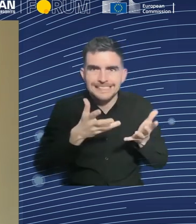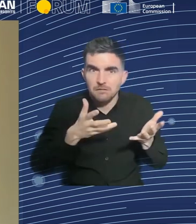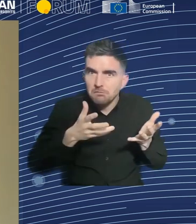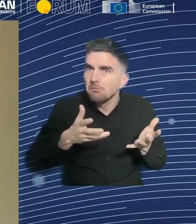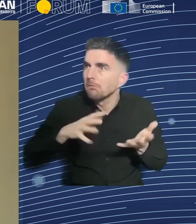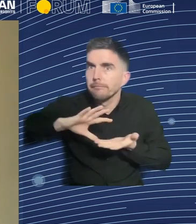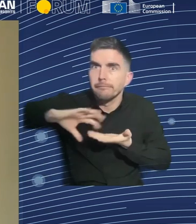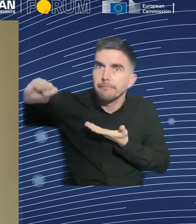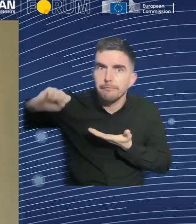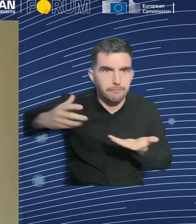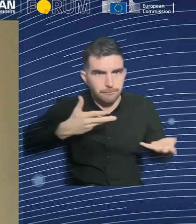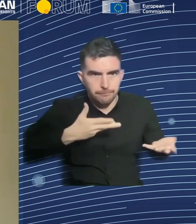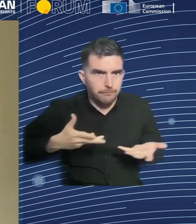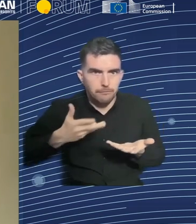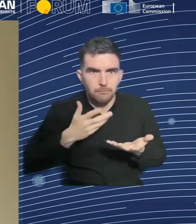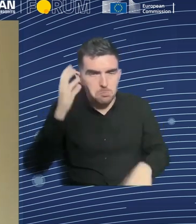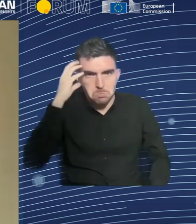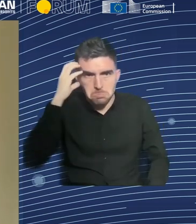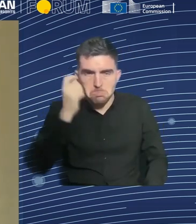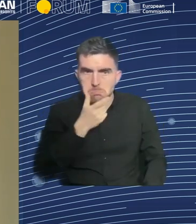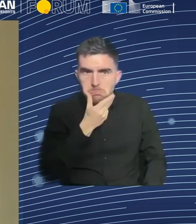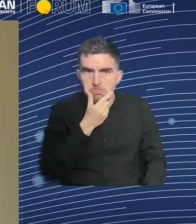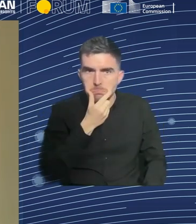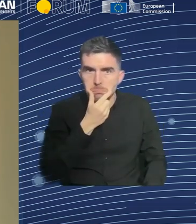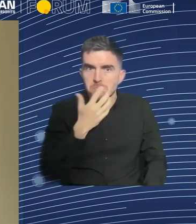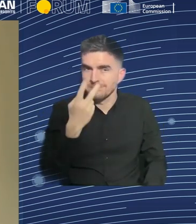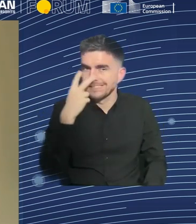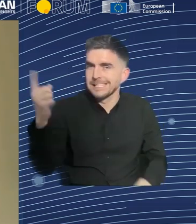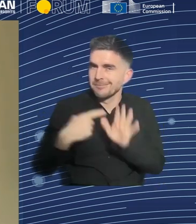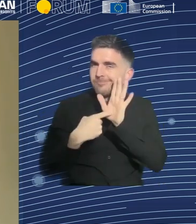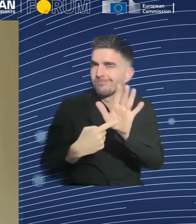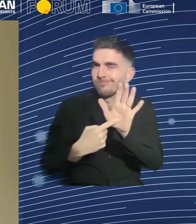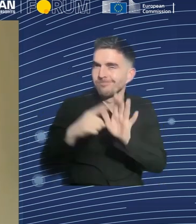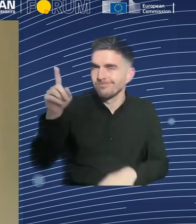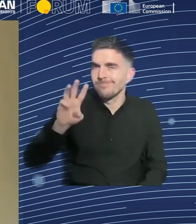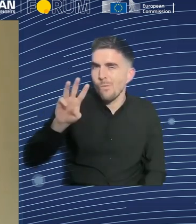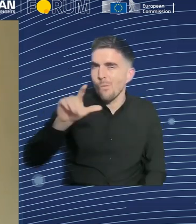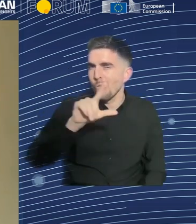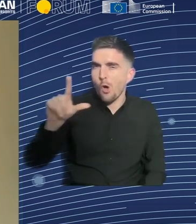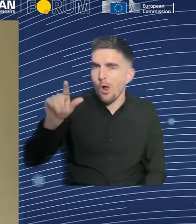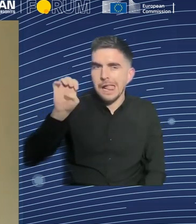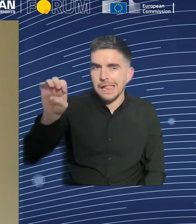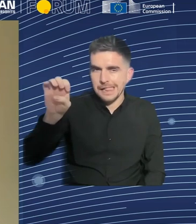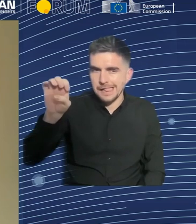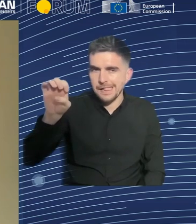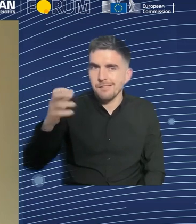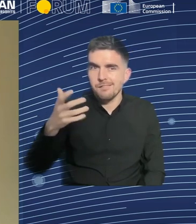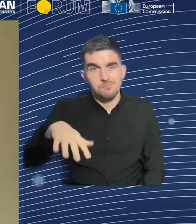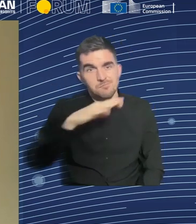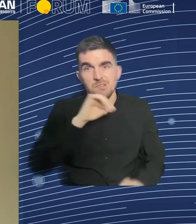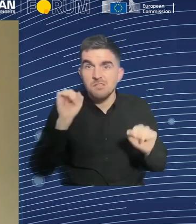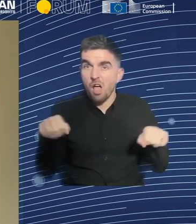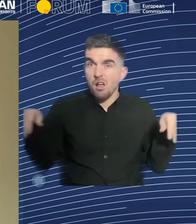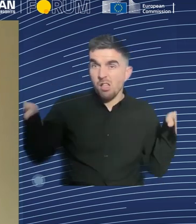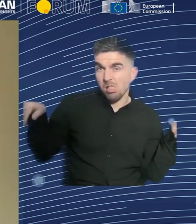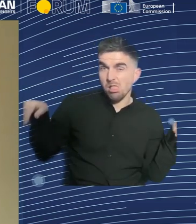all have very comfortable lives, even if we're not educated. And that's sort of the future of